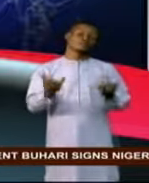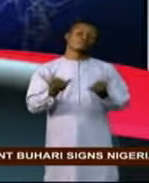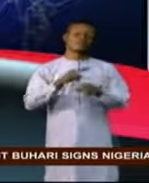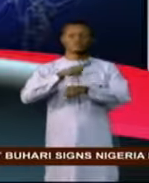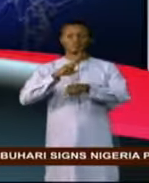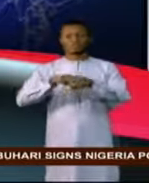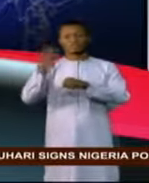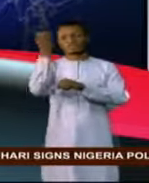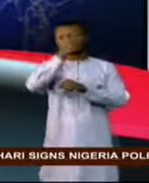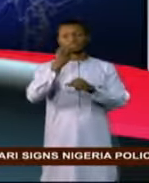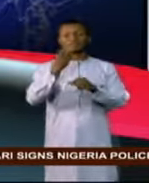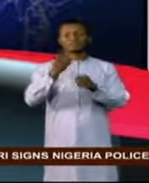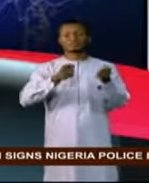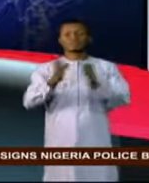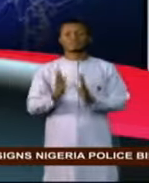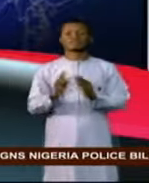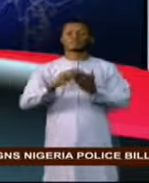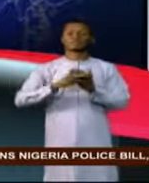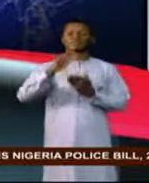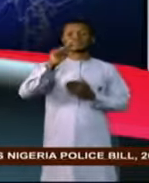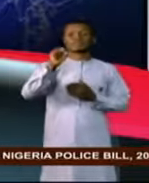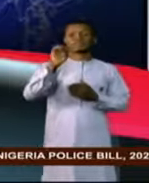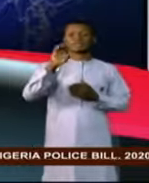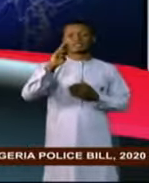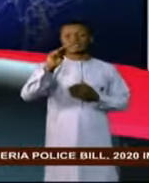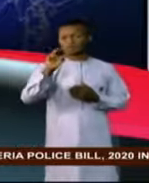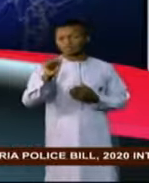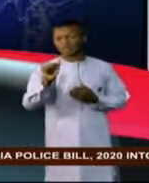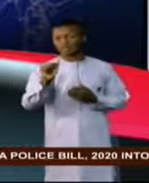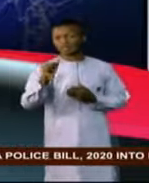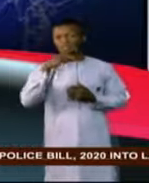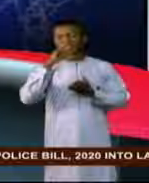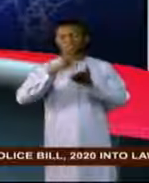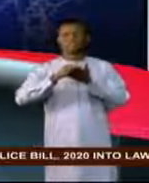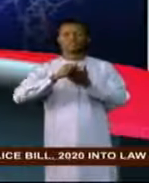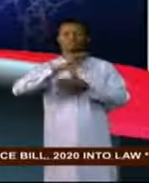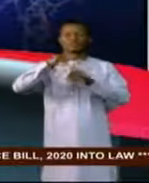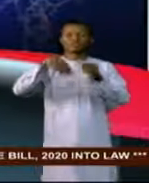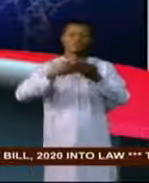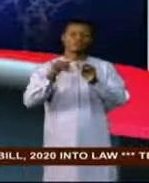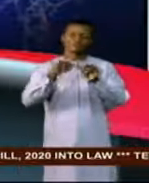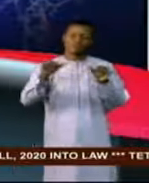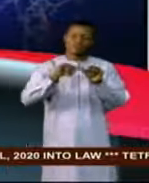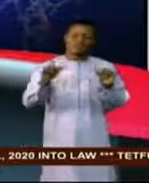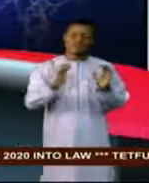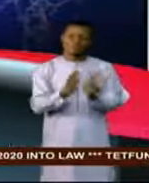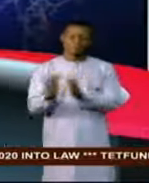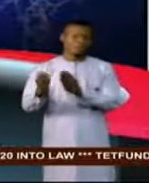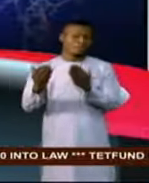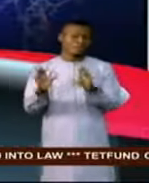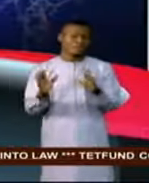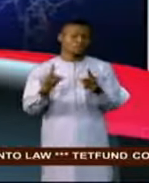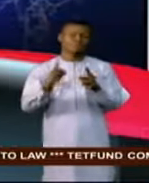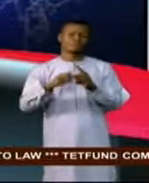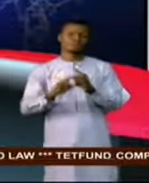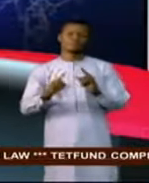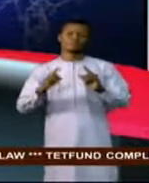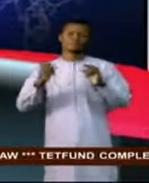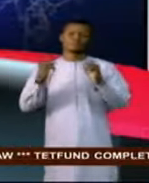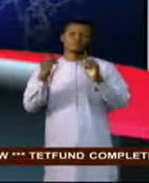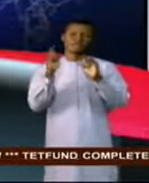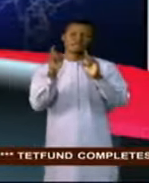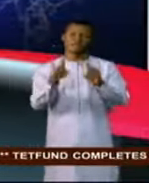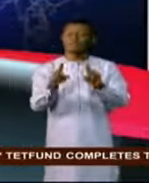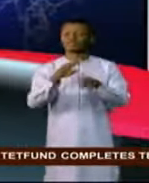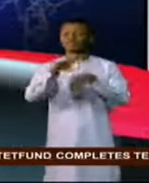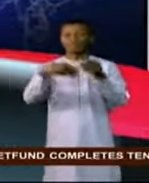National Emergency Management Agency, NEMA, says it has activated all measures and plans to tackle cases of flooding across